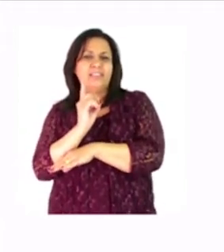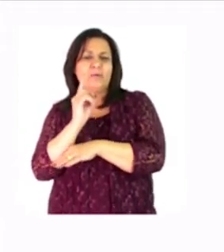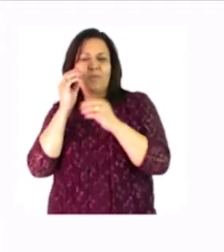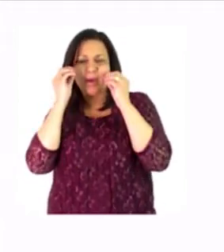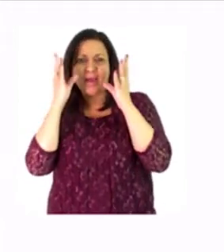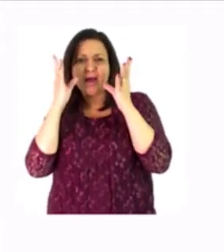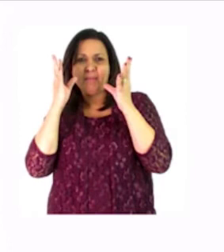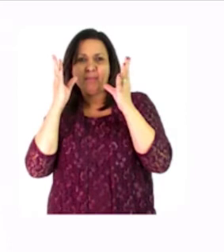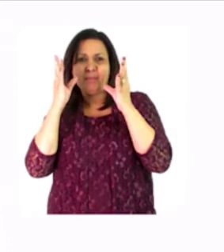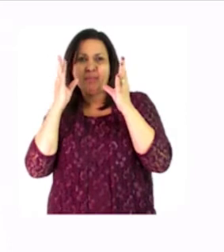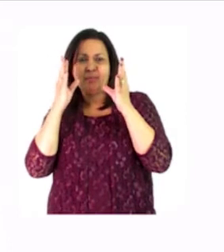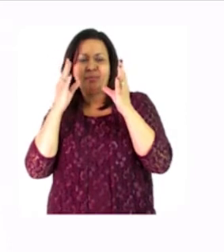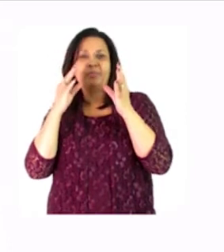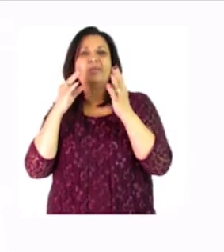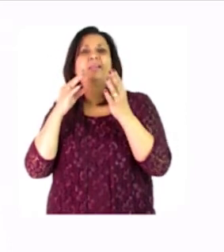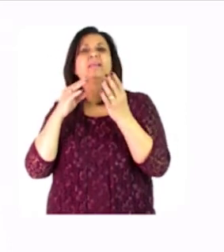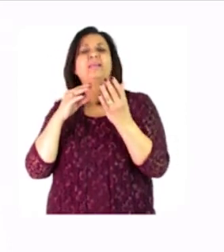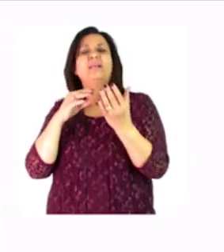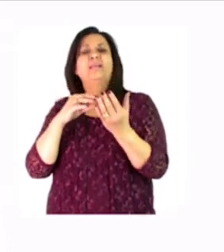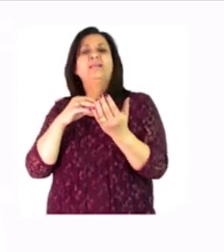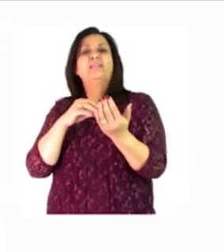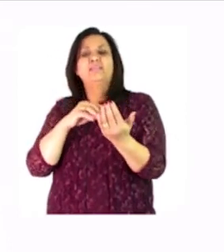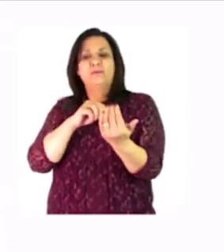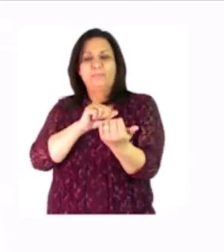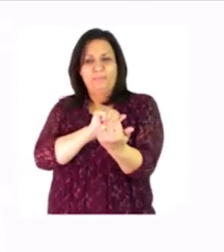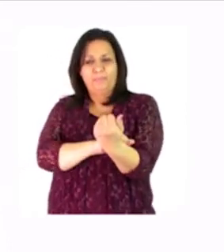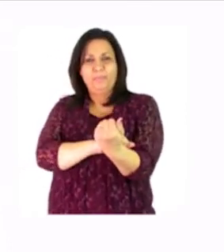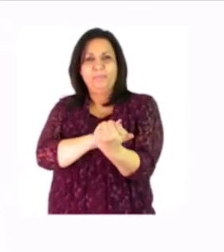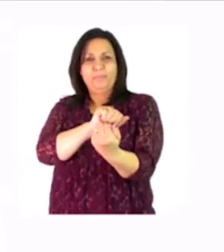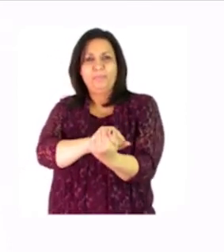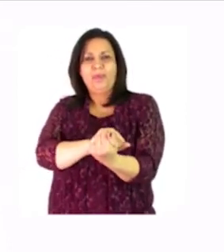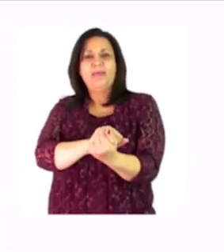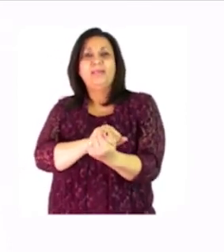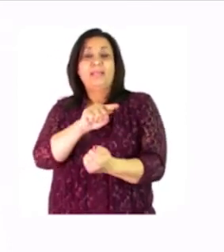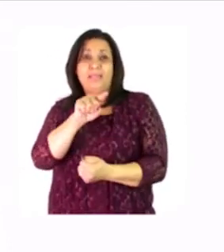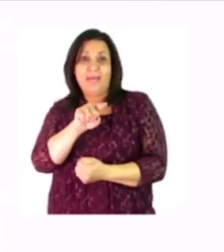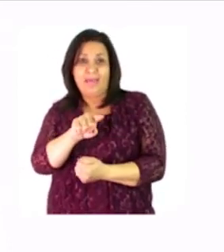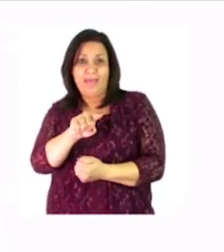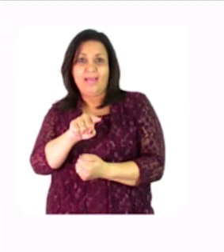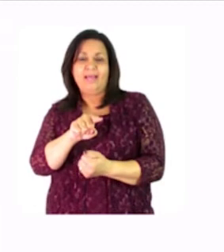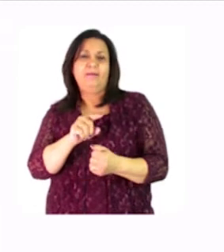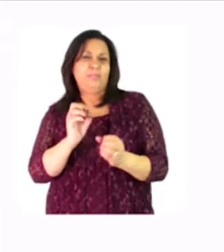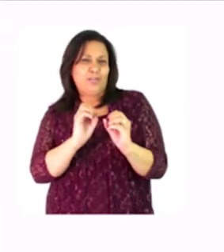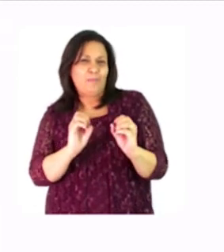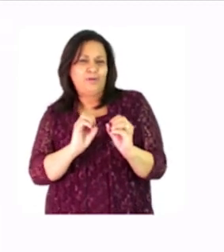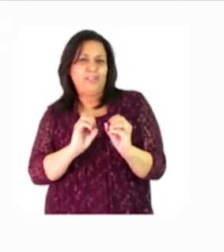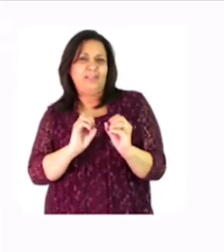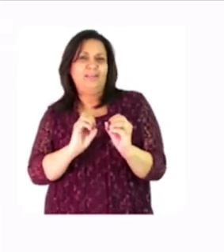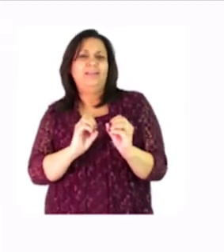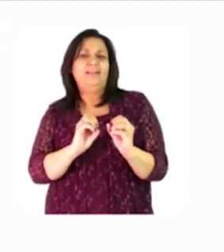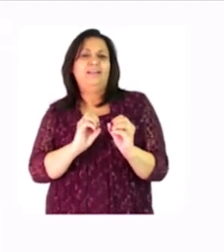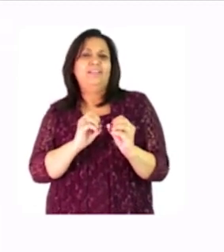and leave your bed as we can see so the picture with an empty bed